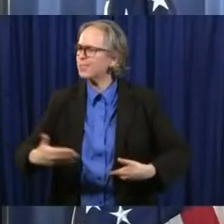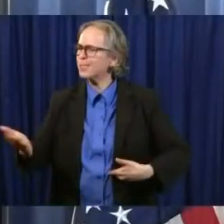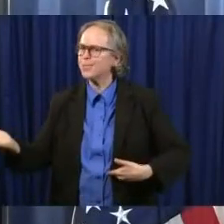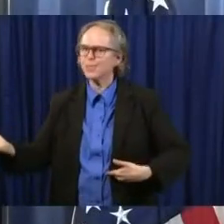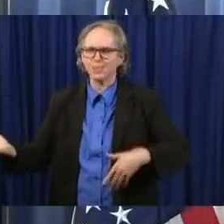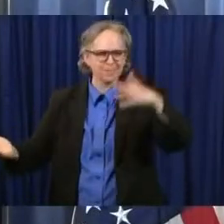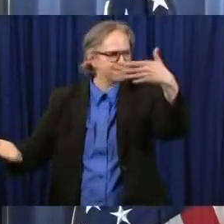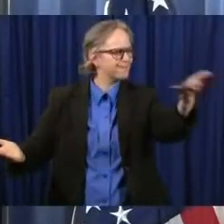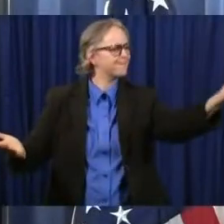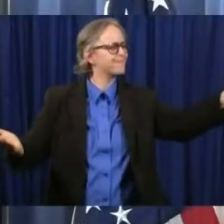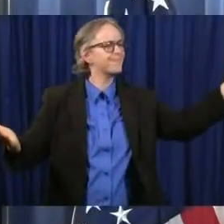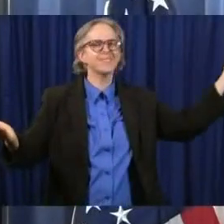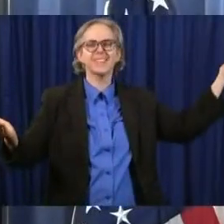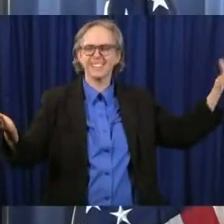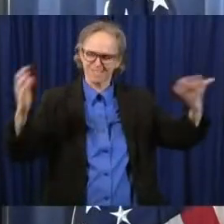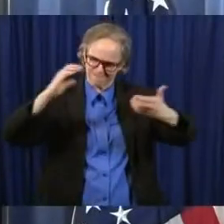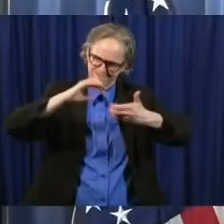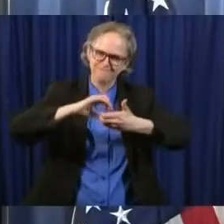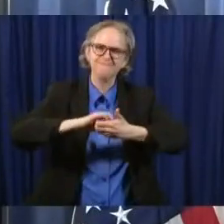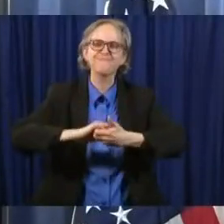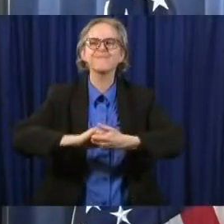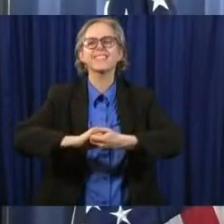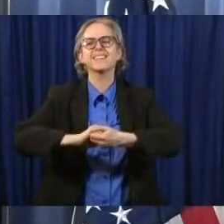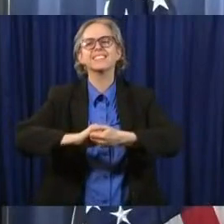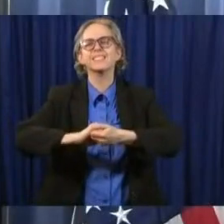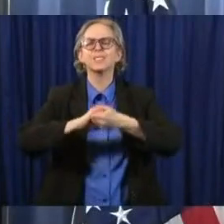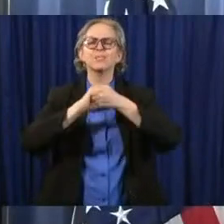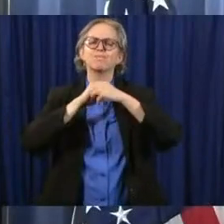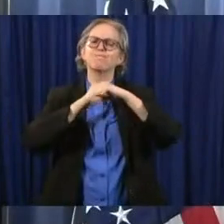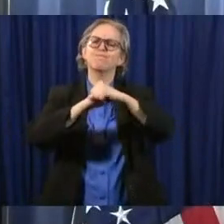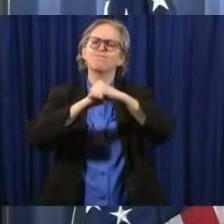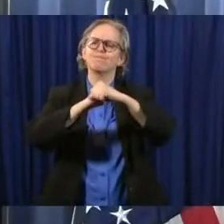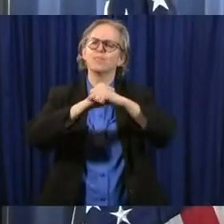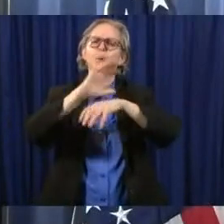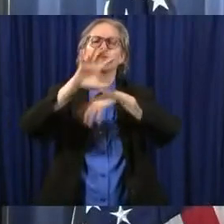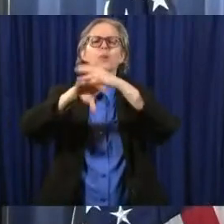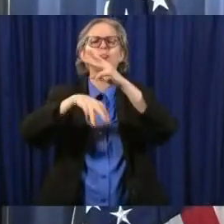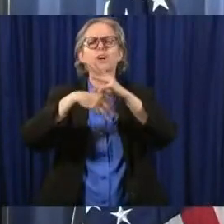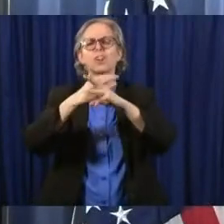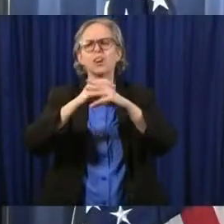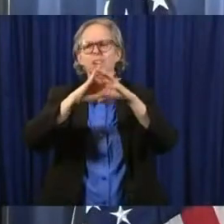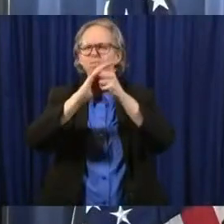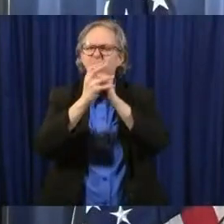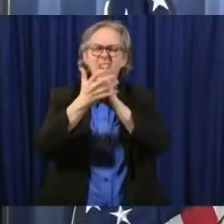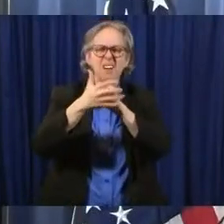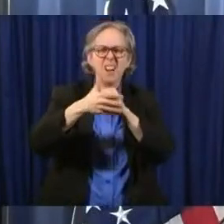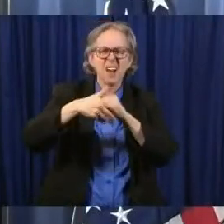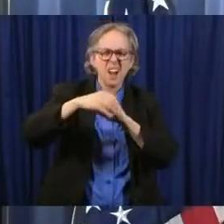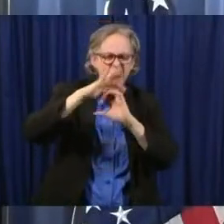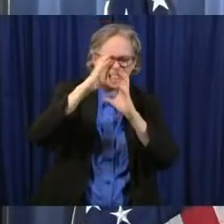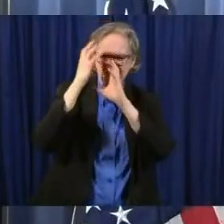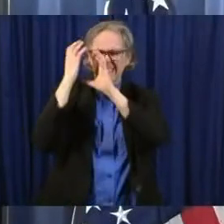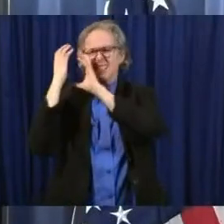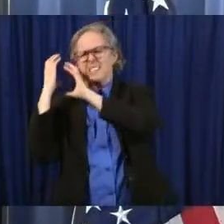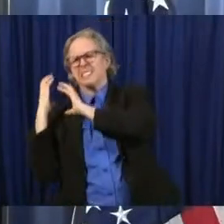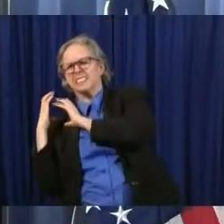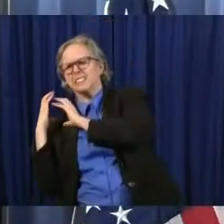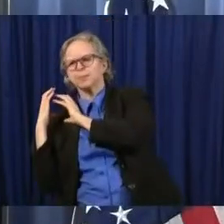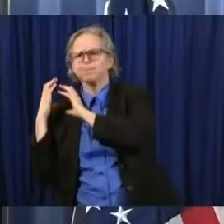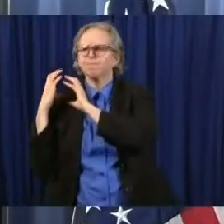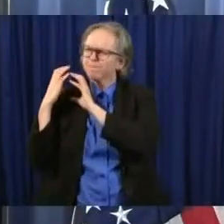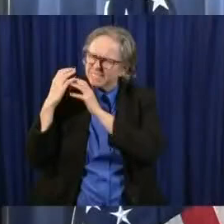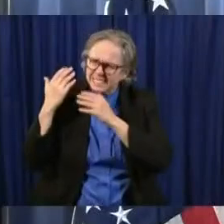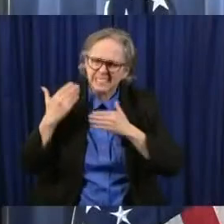here standing with me standing with the world on our shoulders i'm